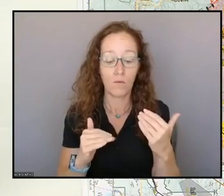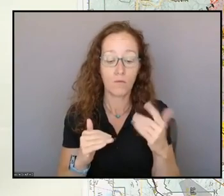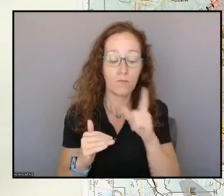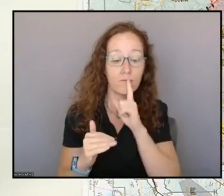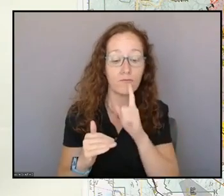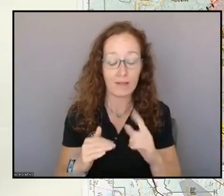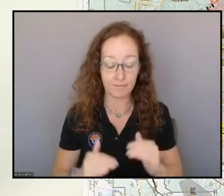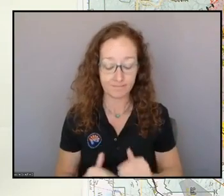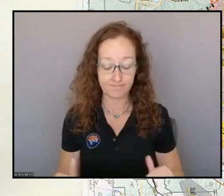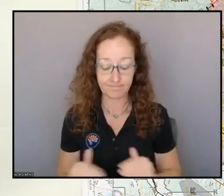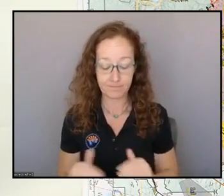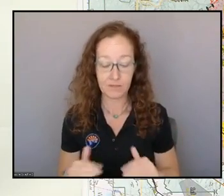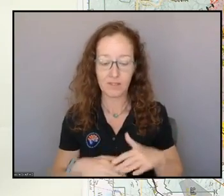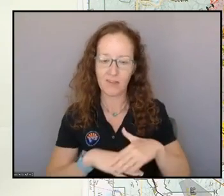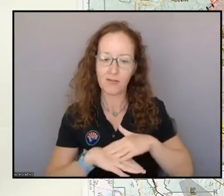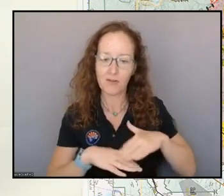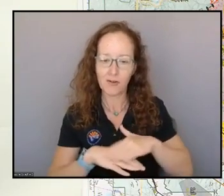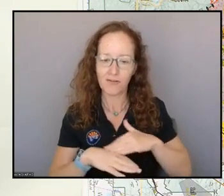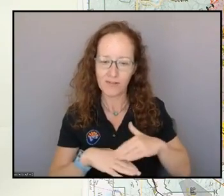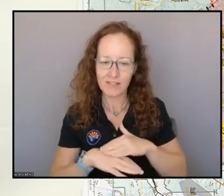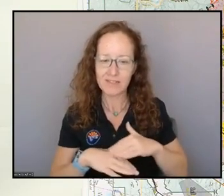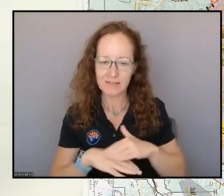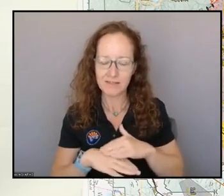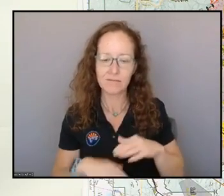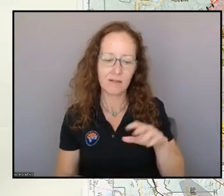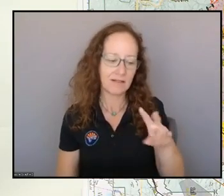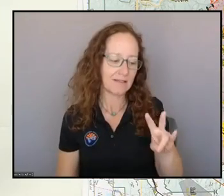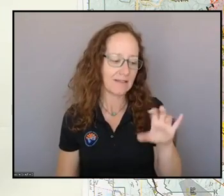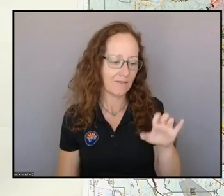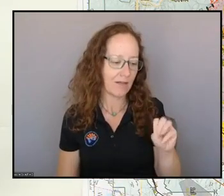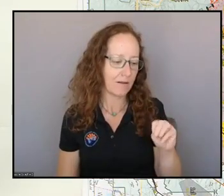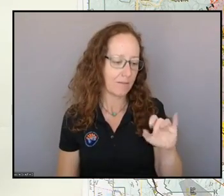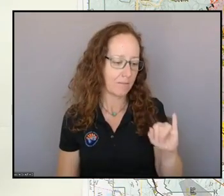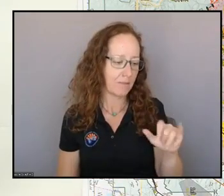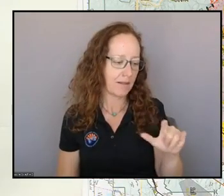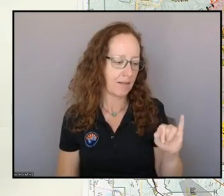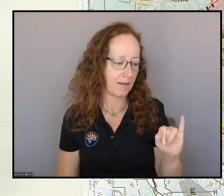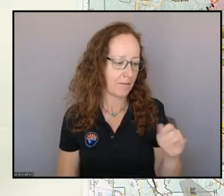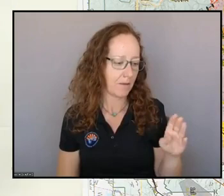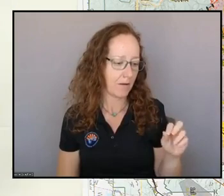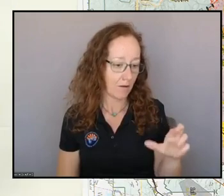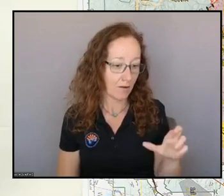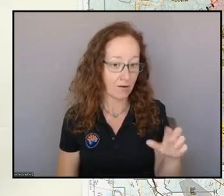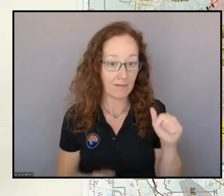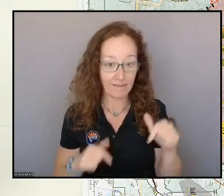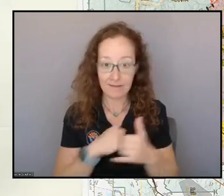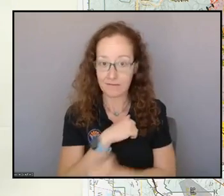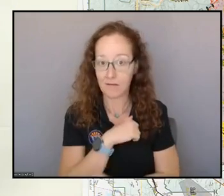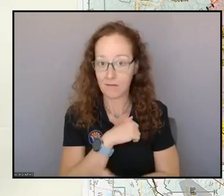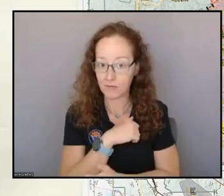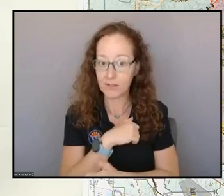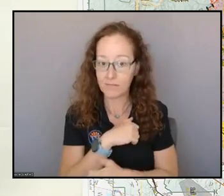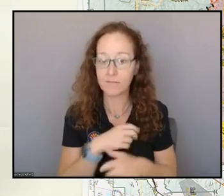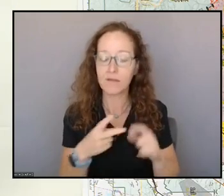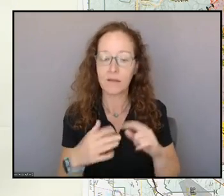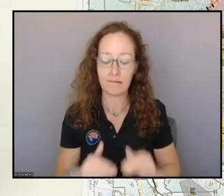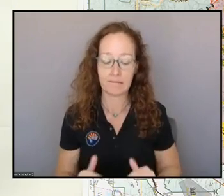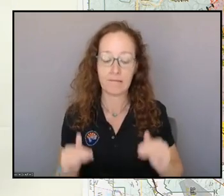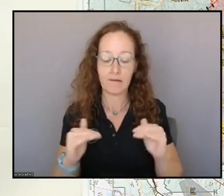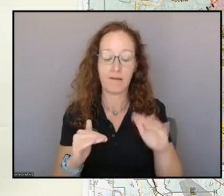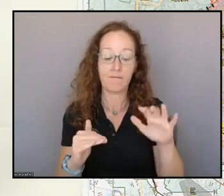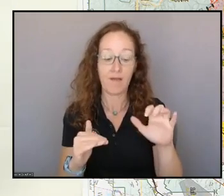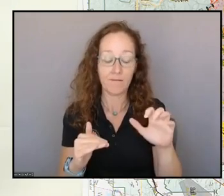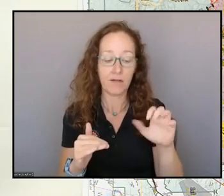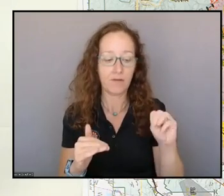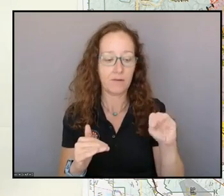millibars, especially in this country, 500 millibars, and then kind of that 300 to